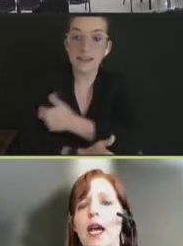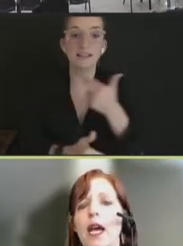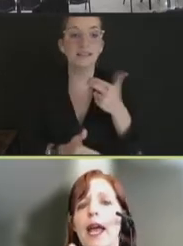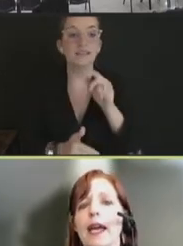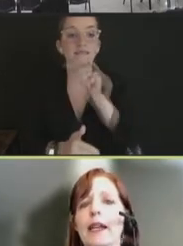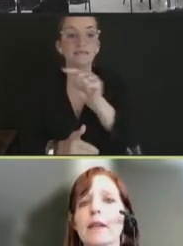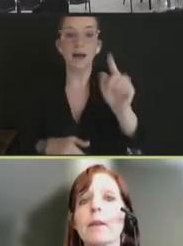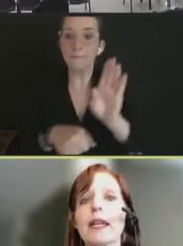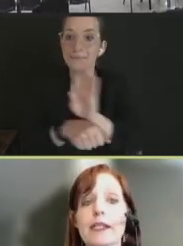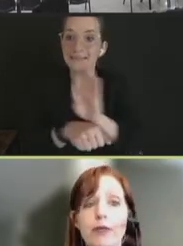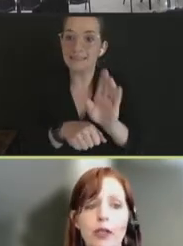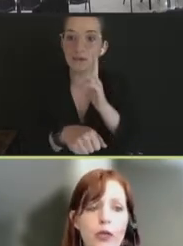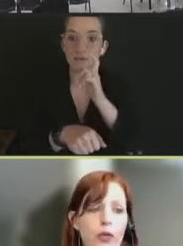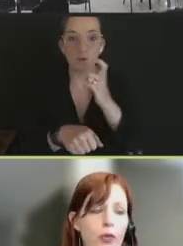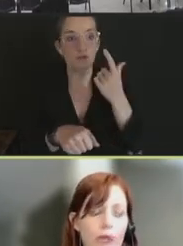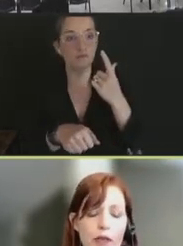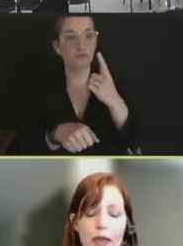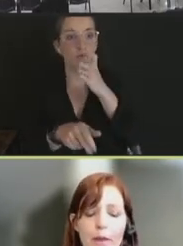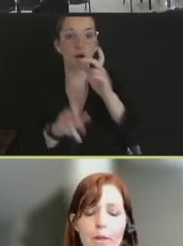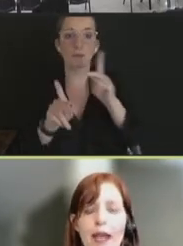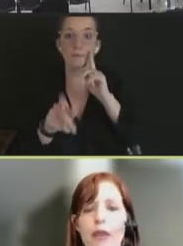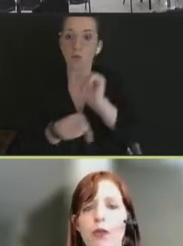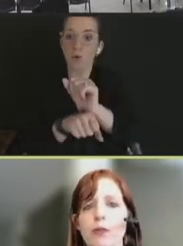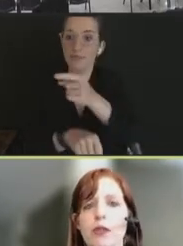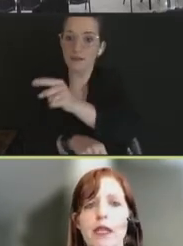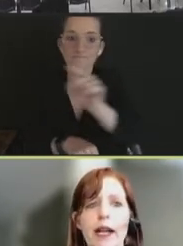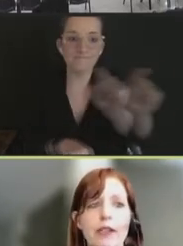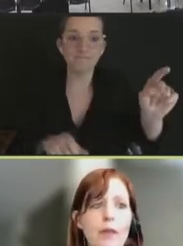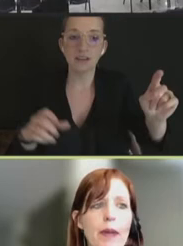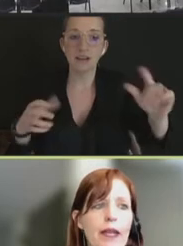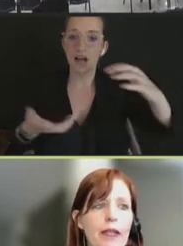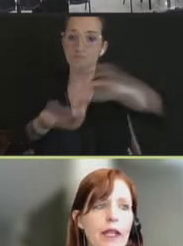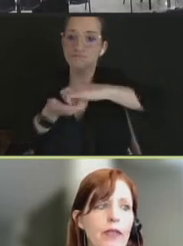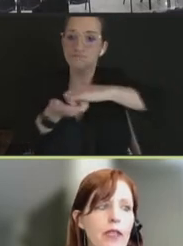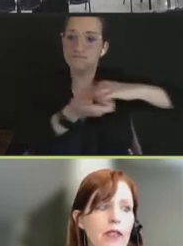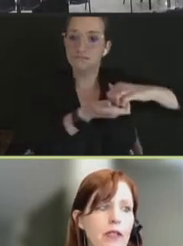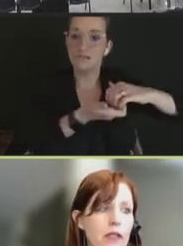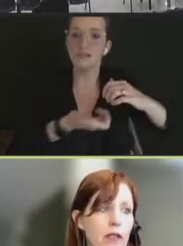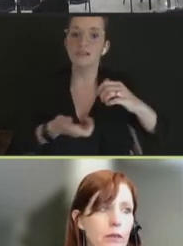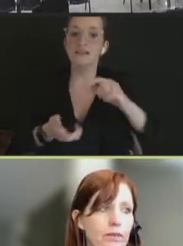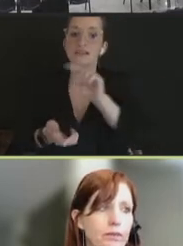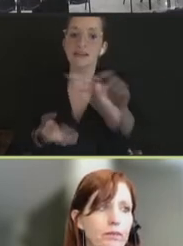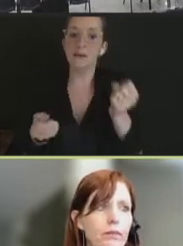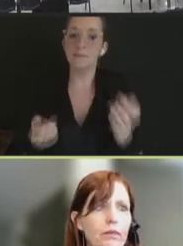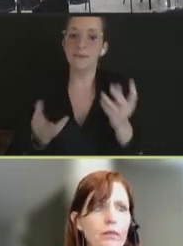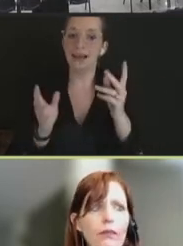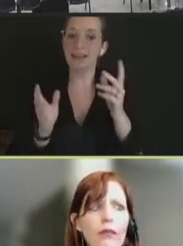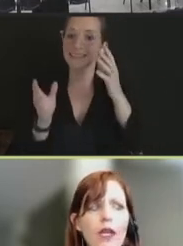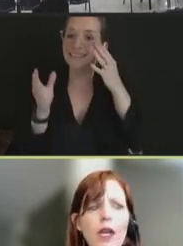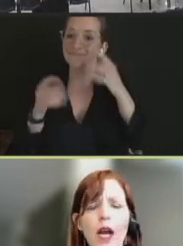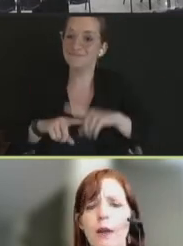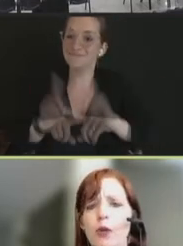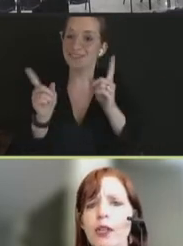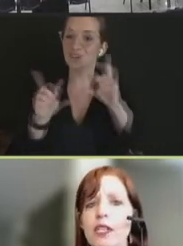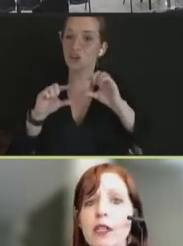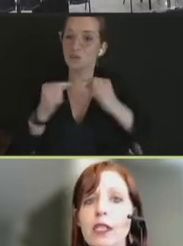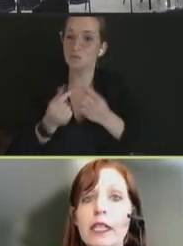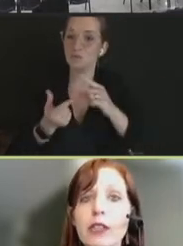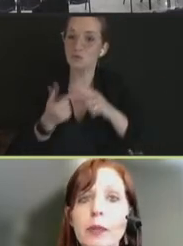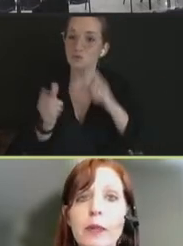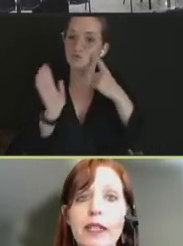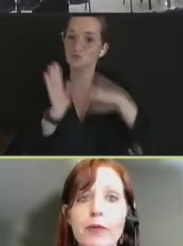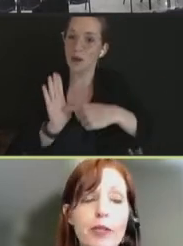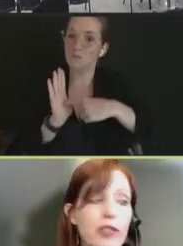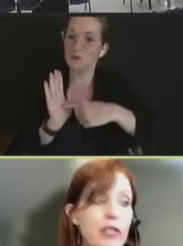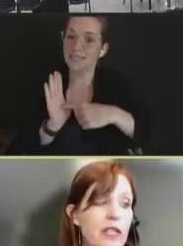and many different groups that may represent our demand in this system. I'm going to talk a